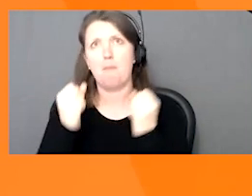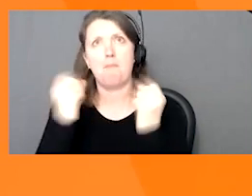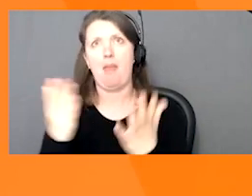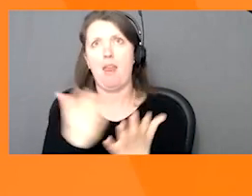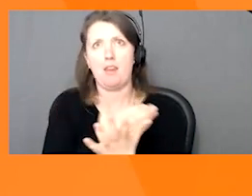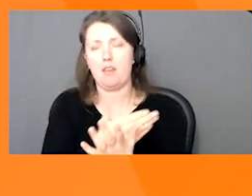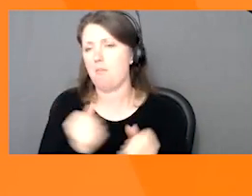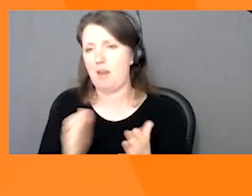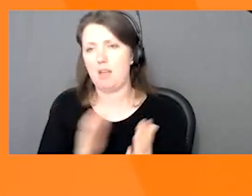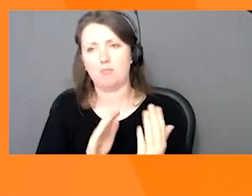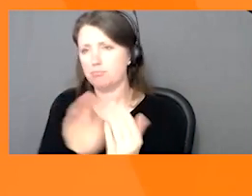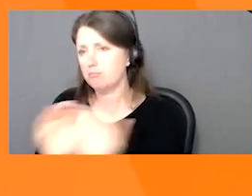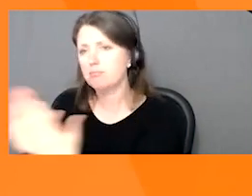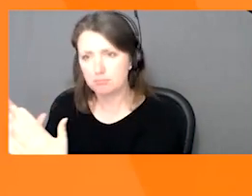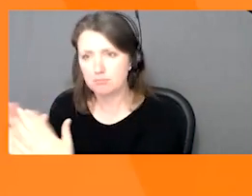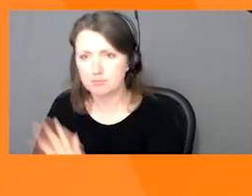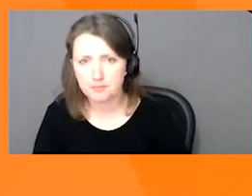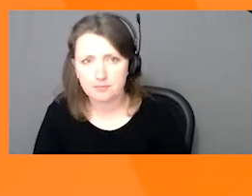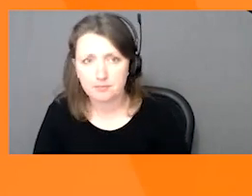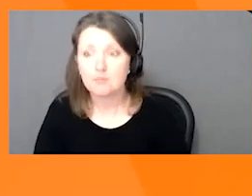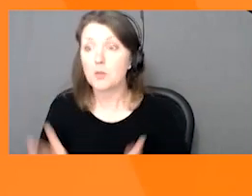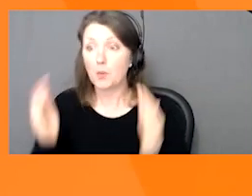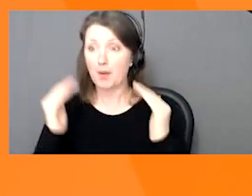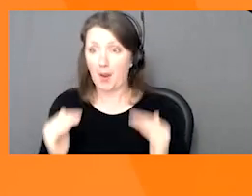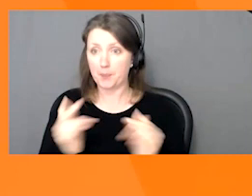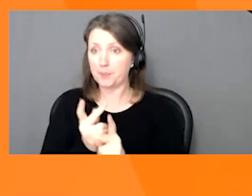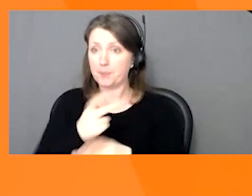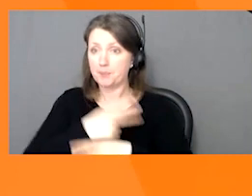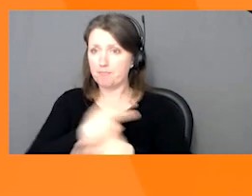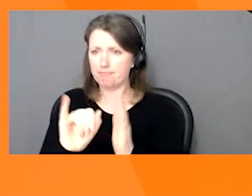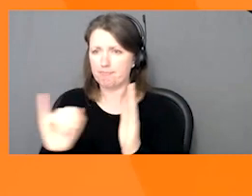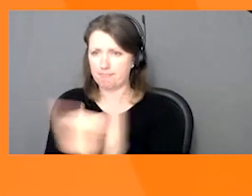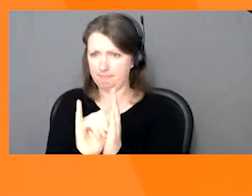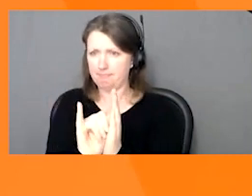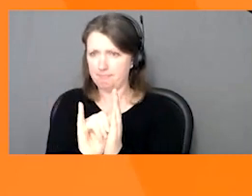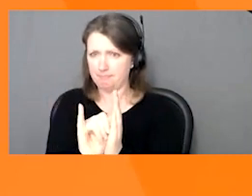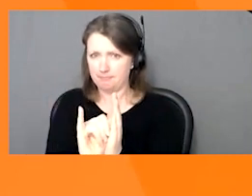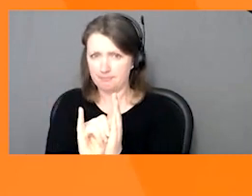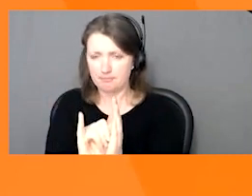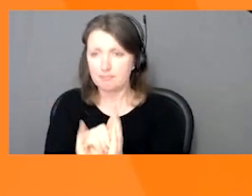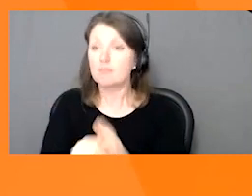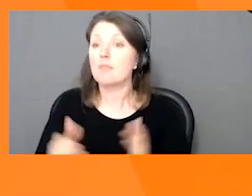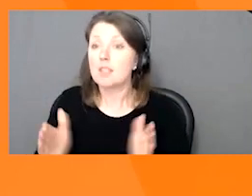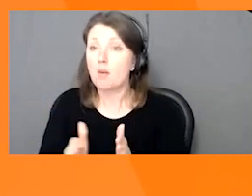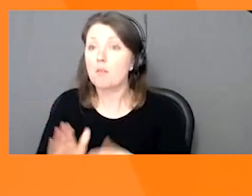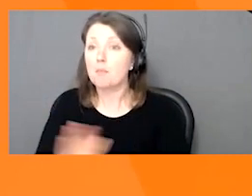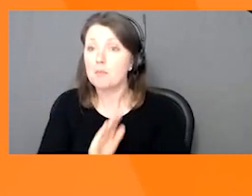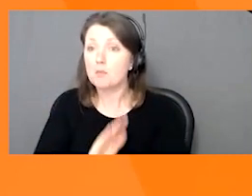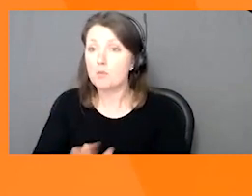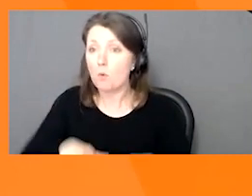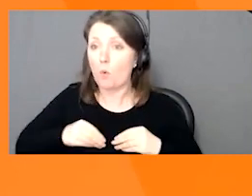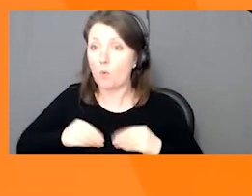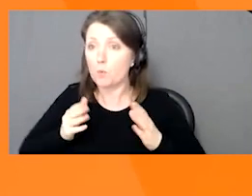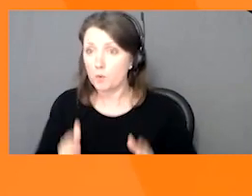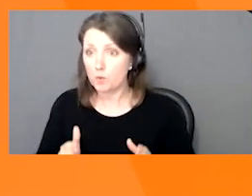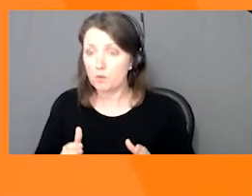So let's take a look at product certification, product identification. As a small business owner, it is so